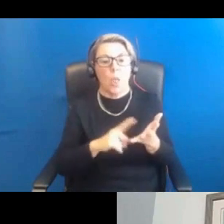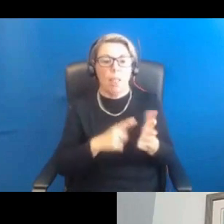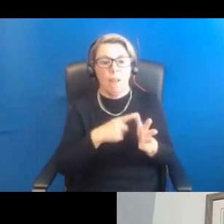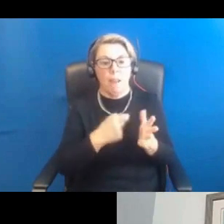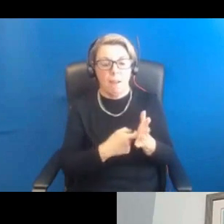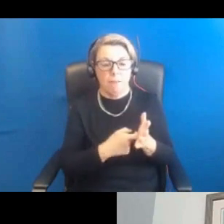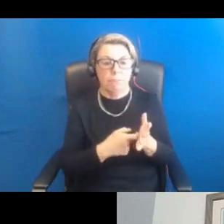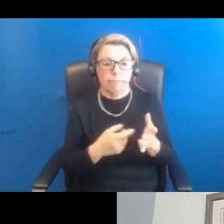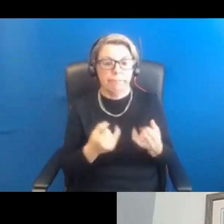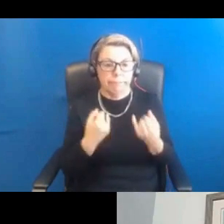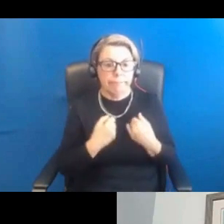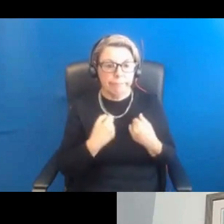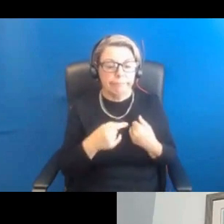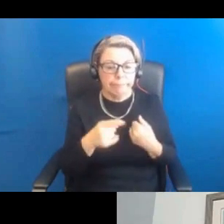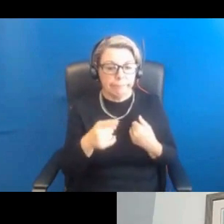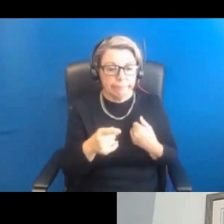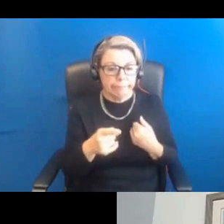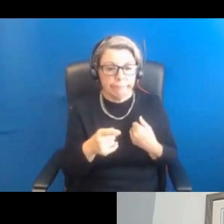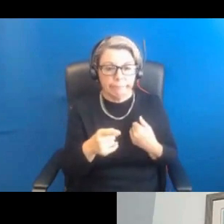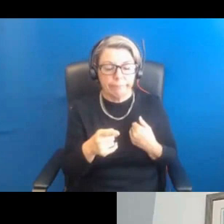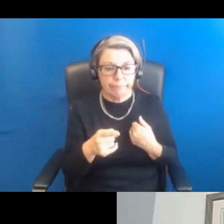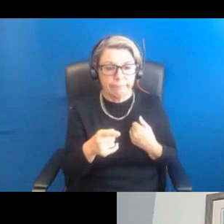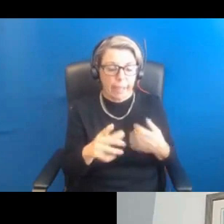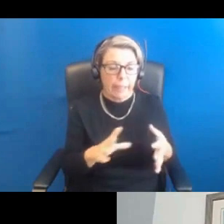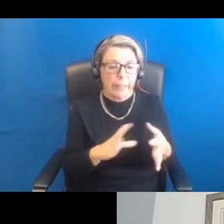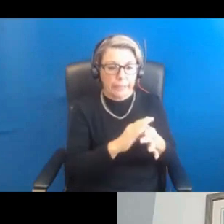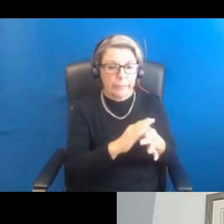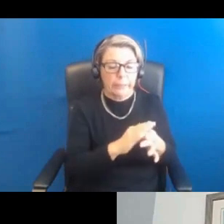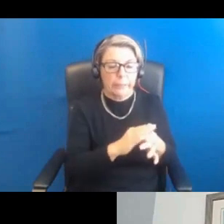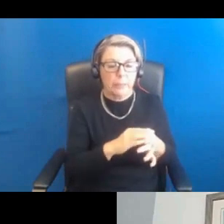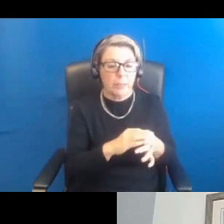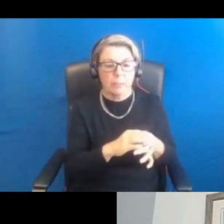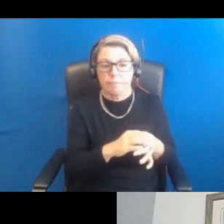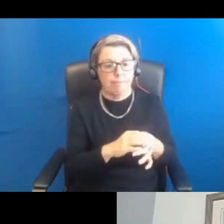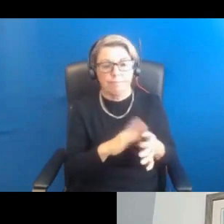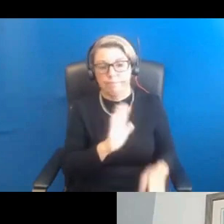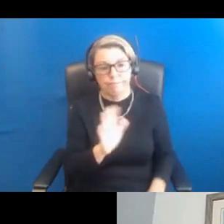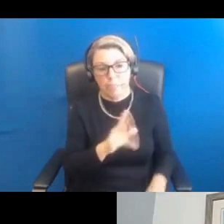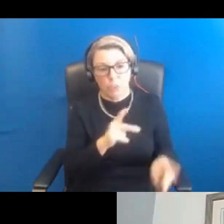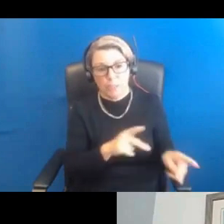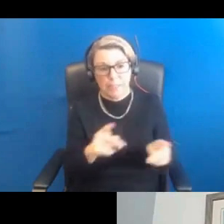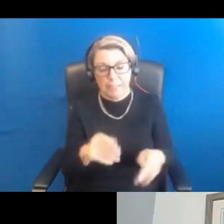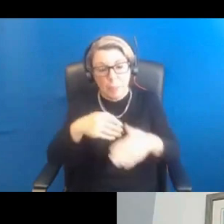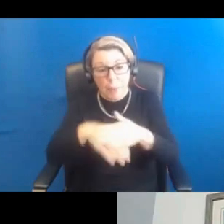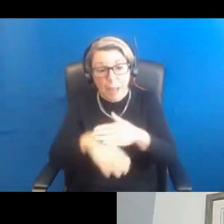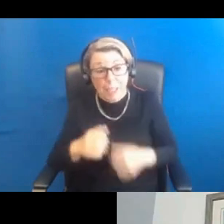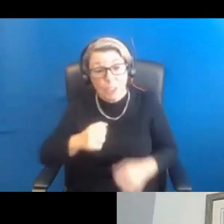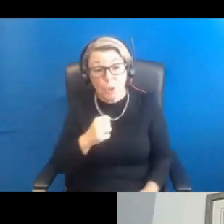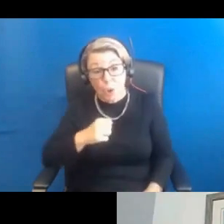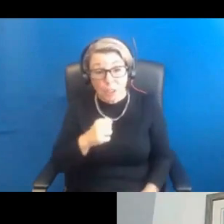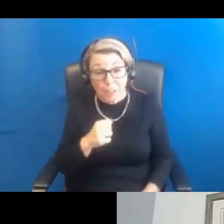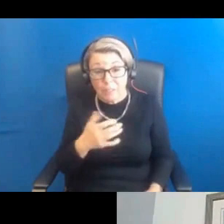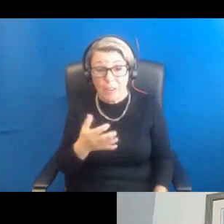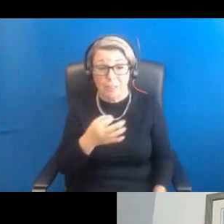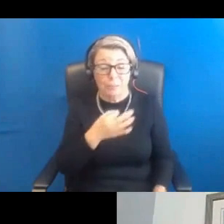There isn't a system in Scotland for screening women for risk factors for cardiovascular